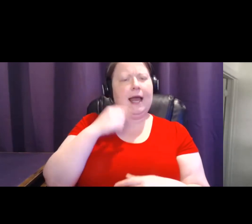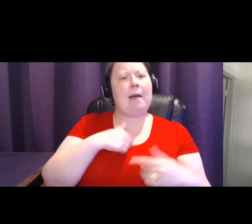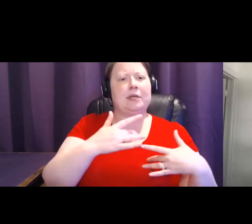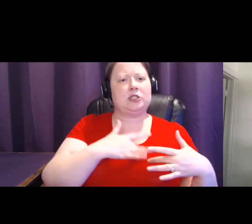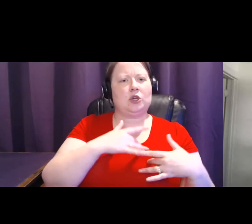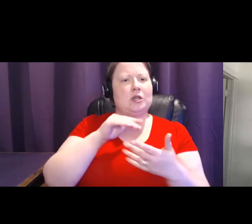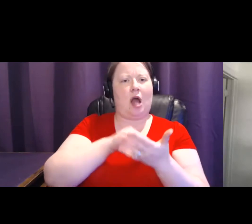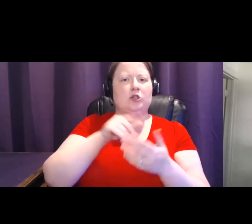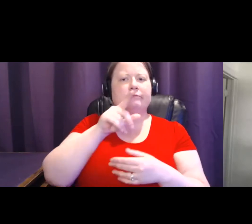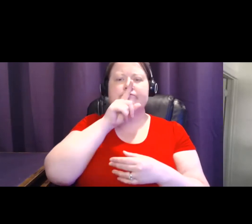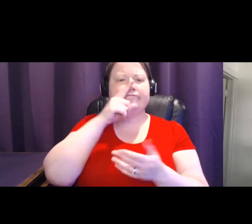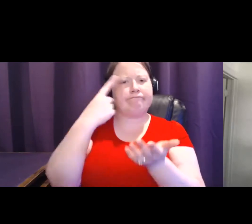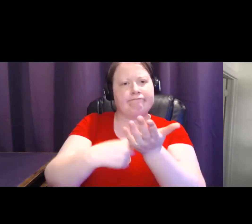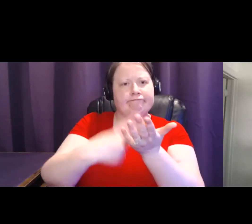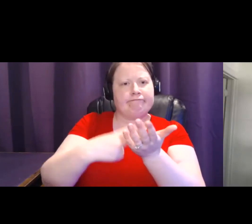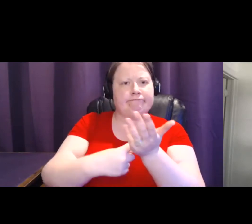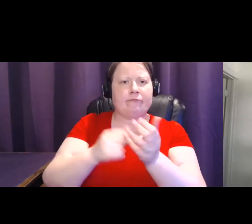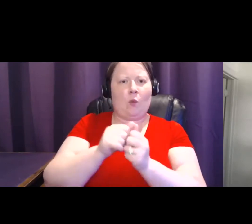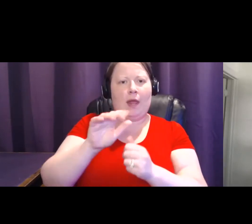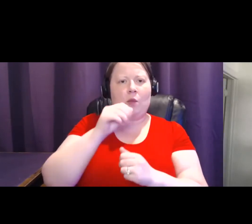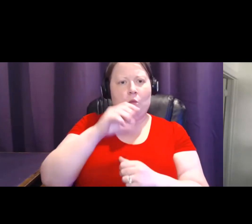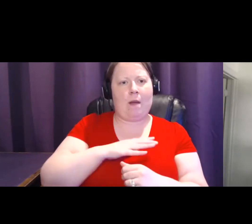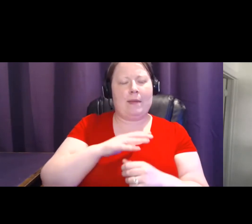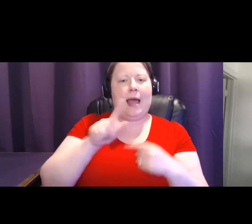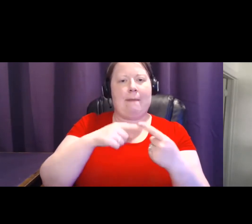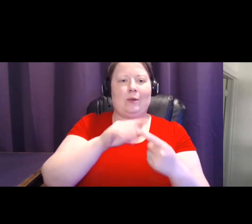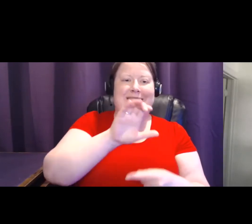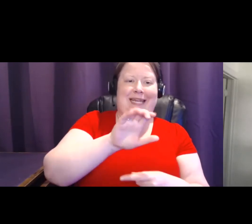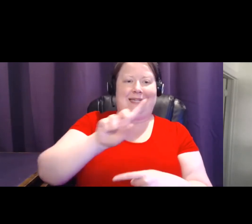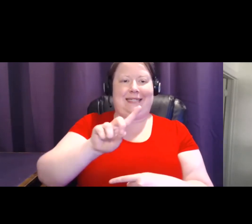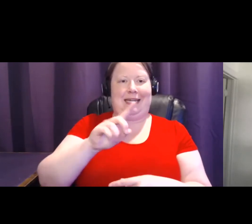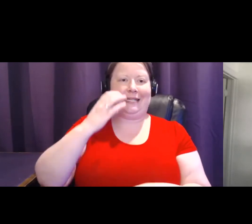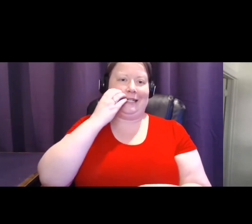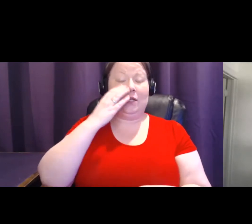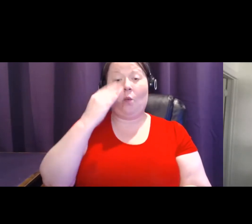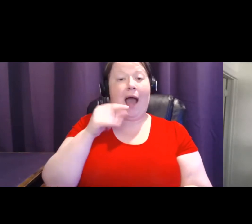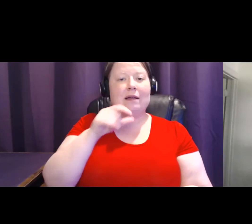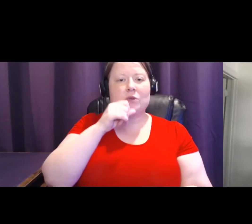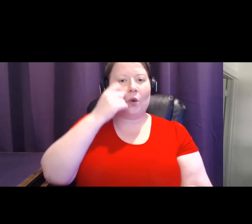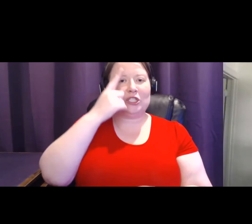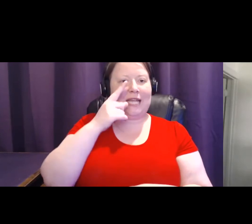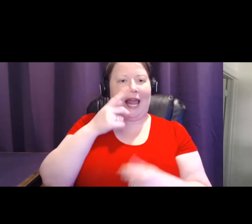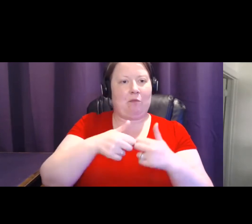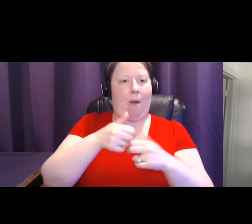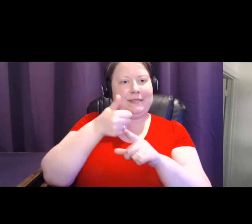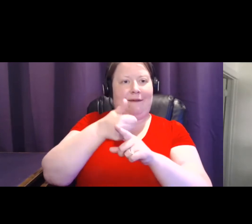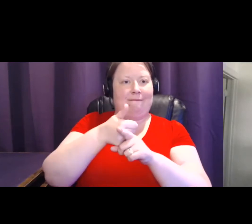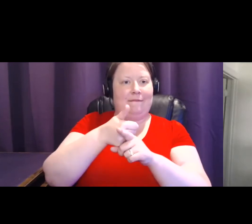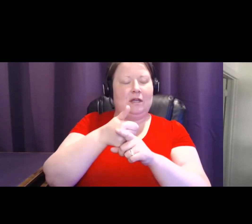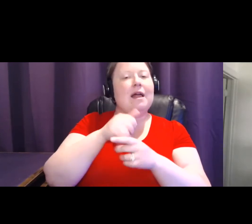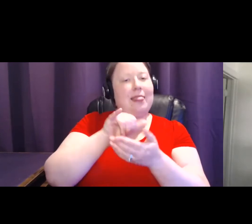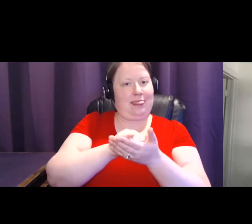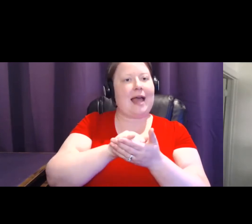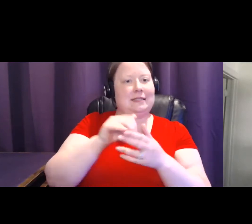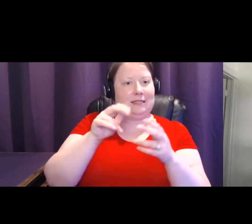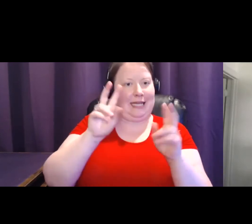having conversations with women about C and D density, because they are not understanding the issue themselves. It's an issue that I myself